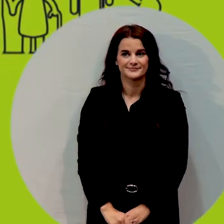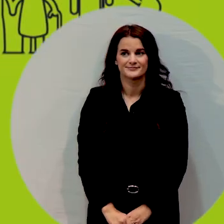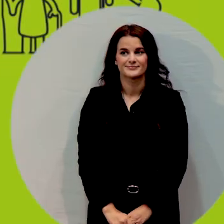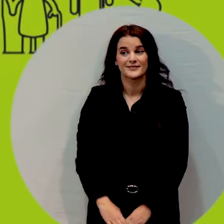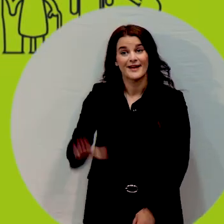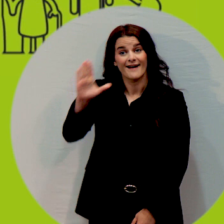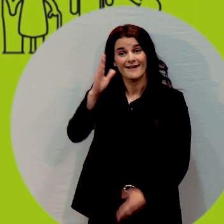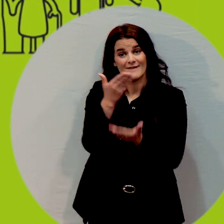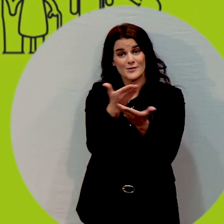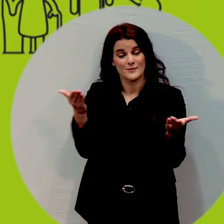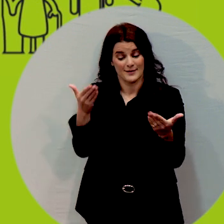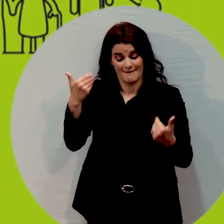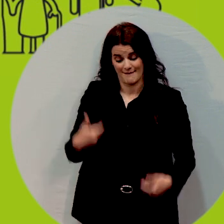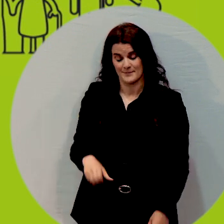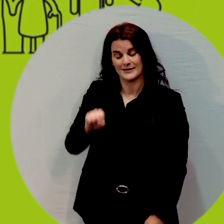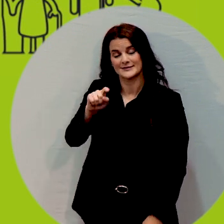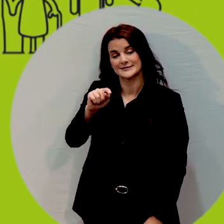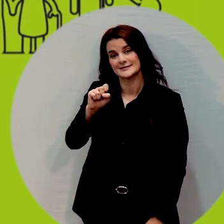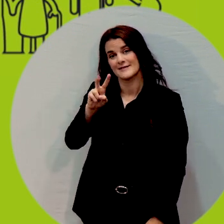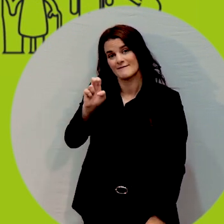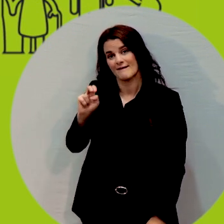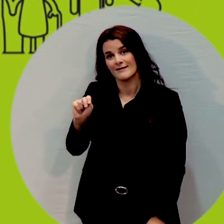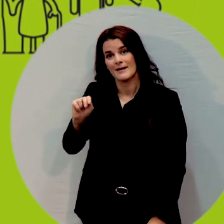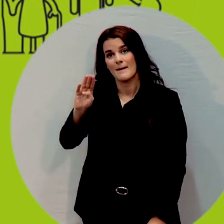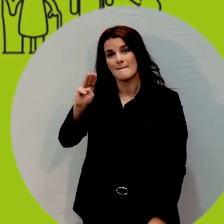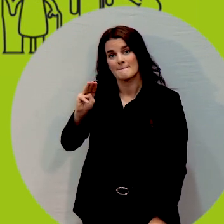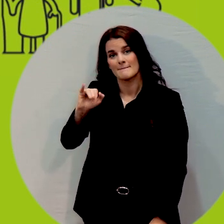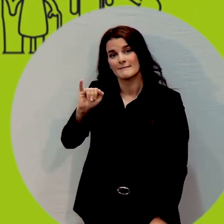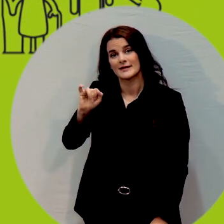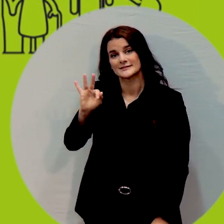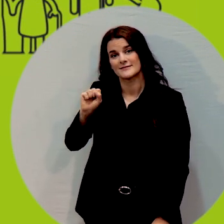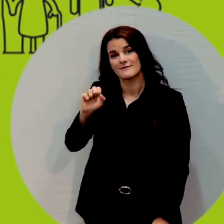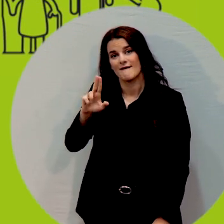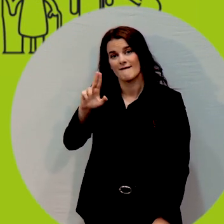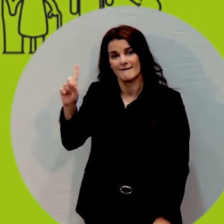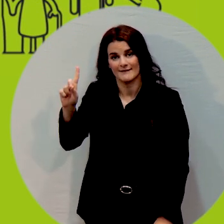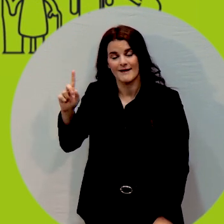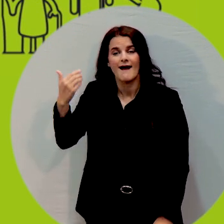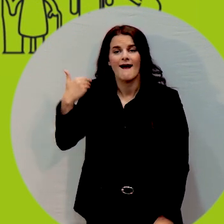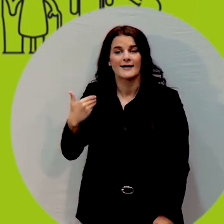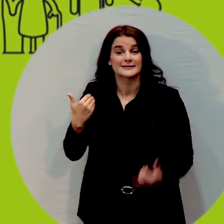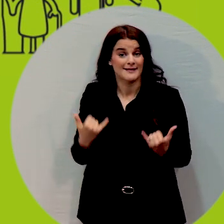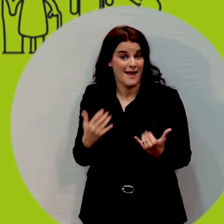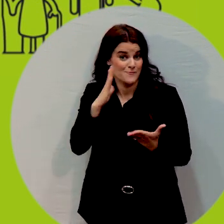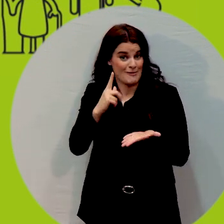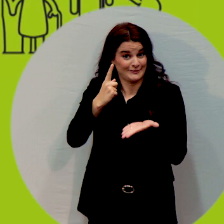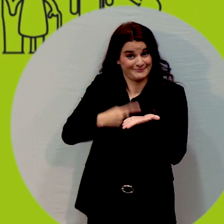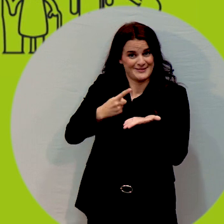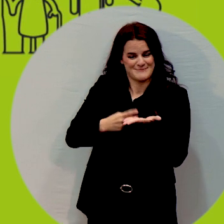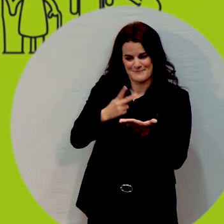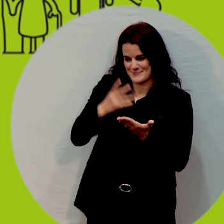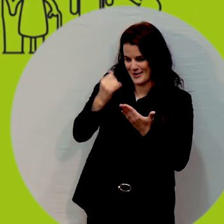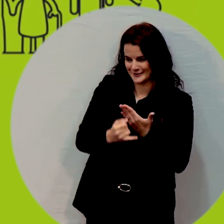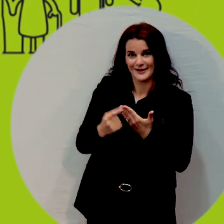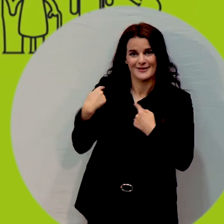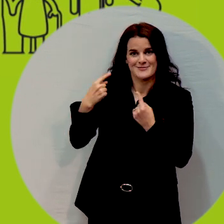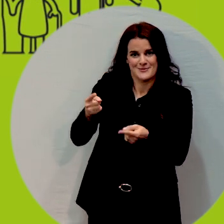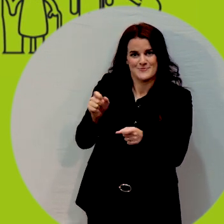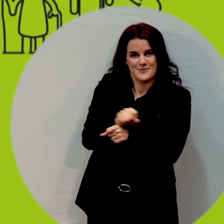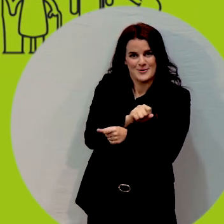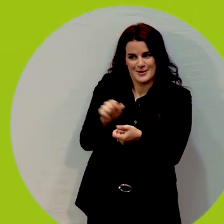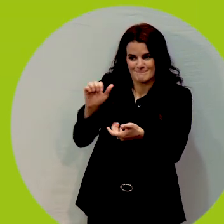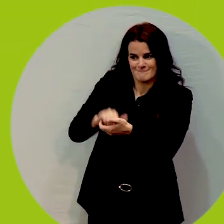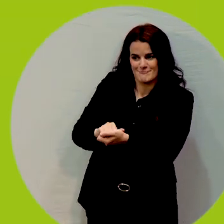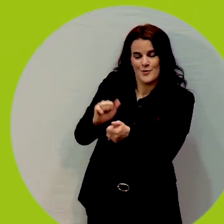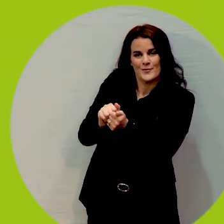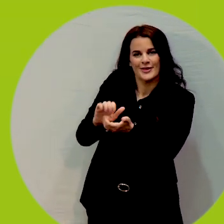Hi everyone I'm Stephen Mistard and today we're going to talk about the project that we've been working on with the City of Ireland.